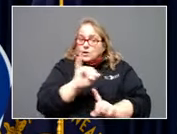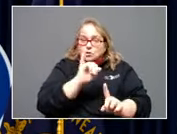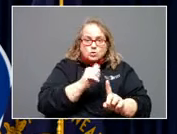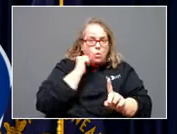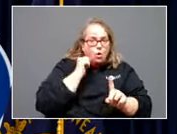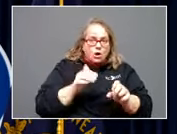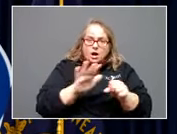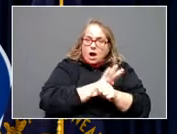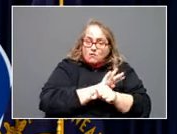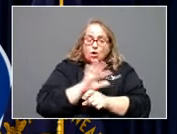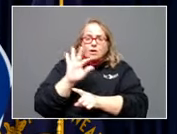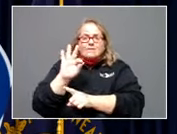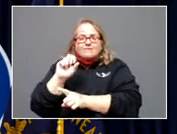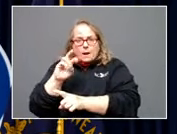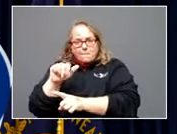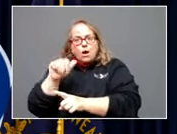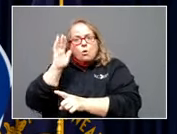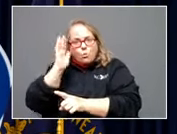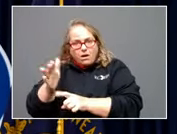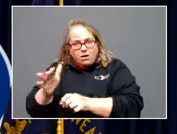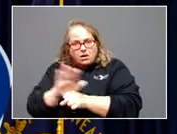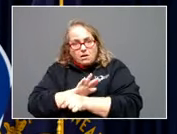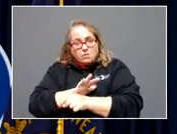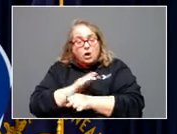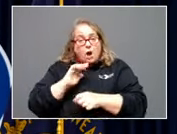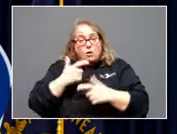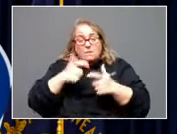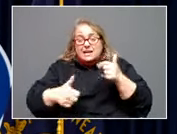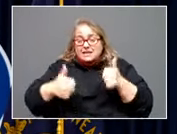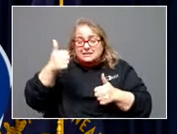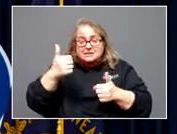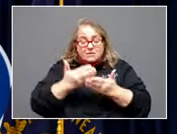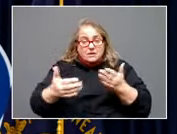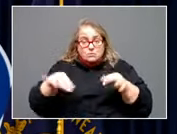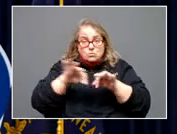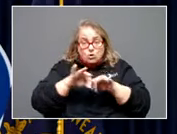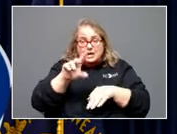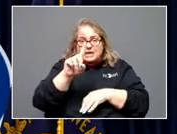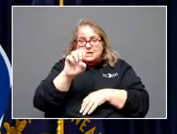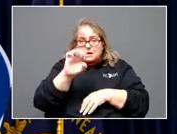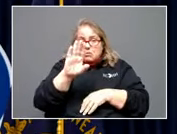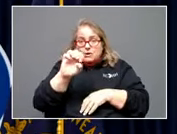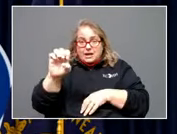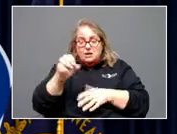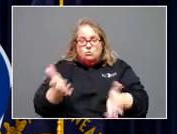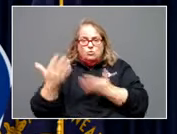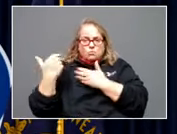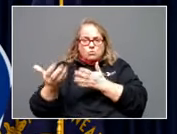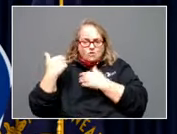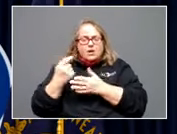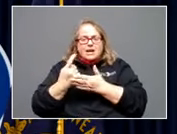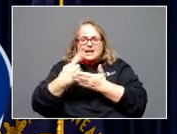biggest steps moving forward is debris removal. We'll have more updates on that next week. That involves a